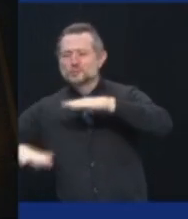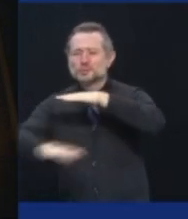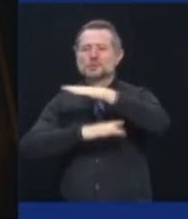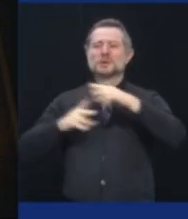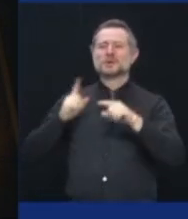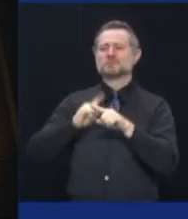growth. it We end carbon-ismatic Thank